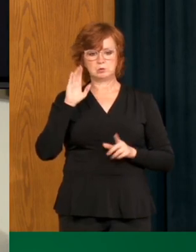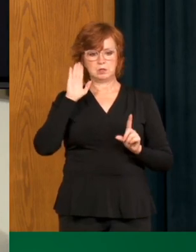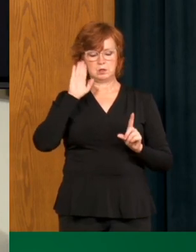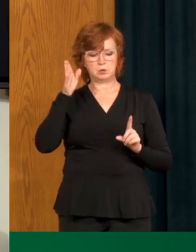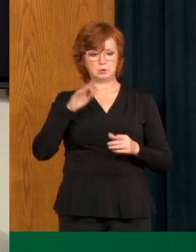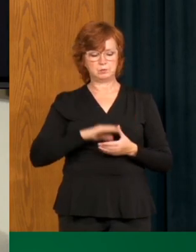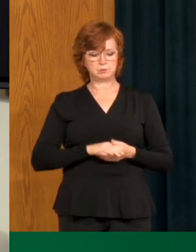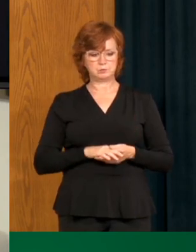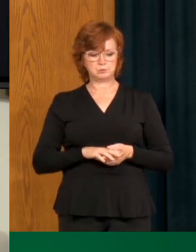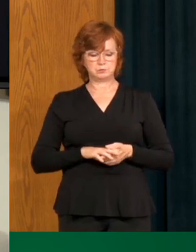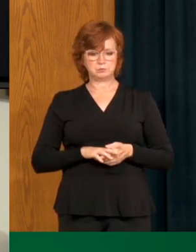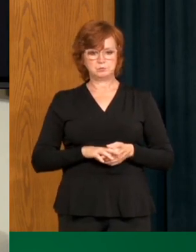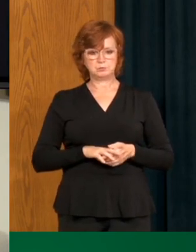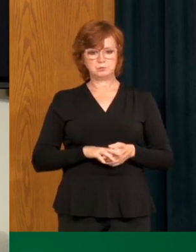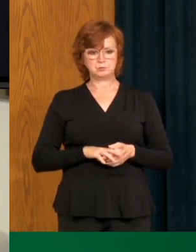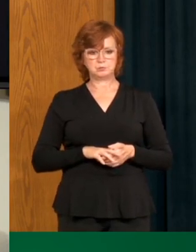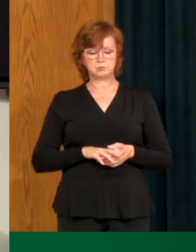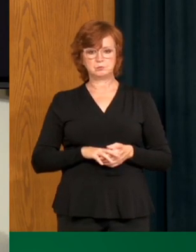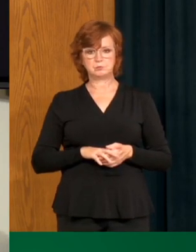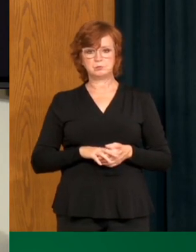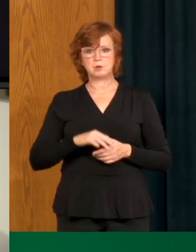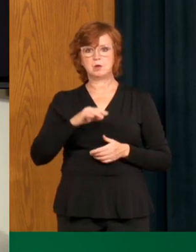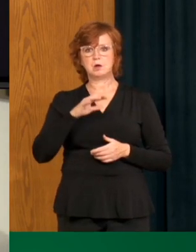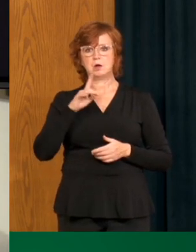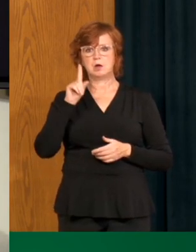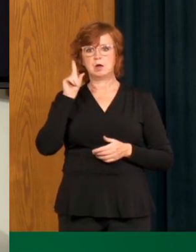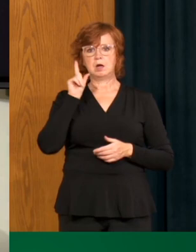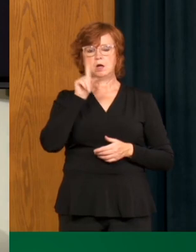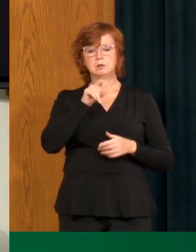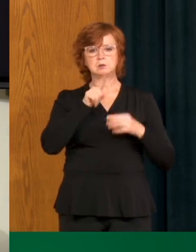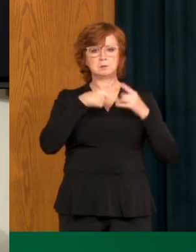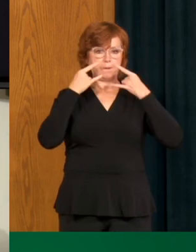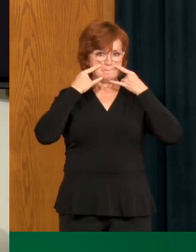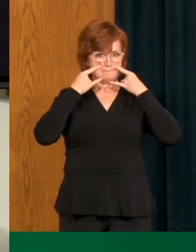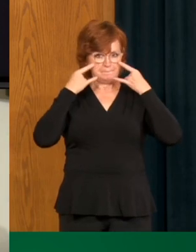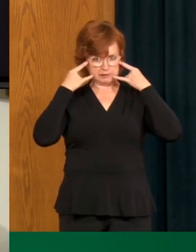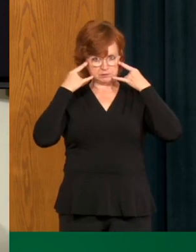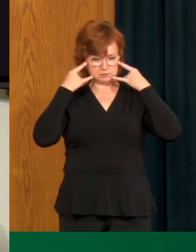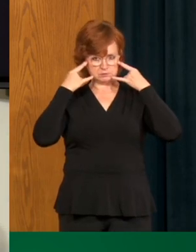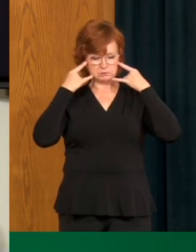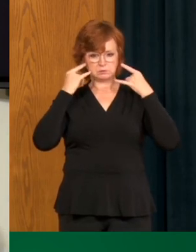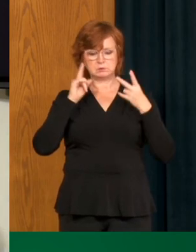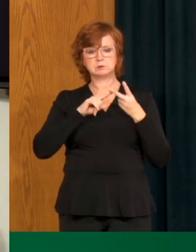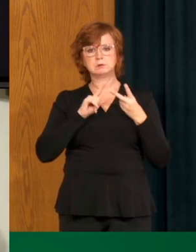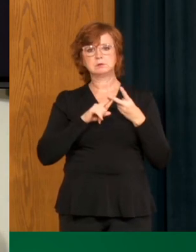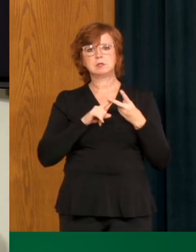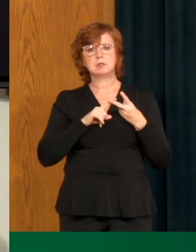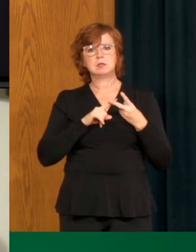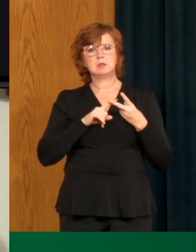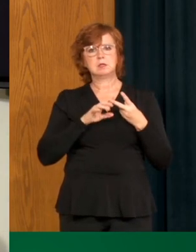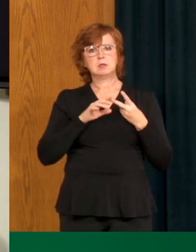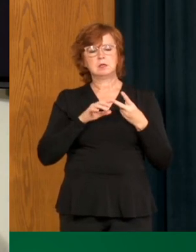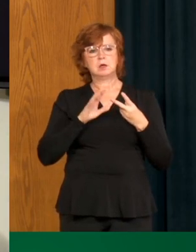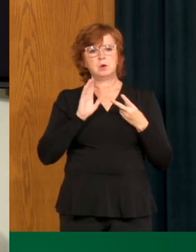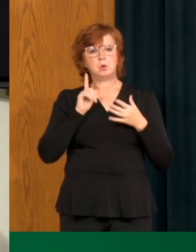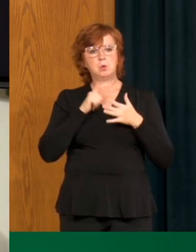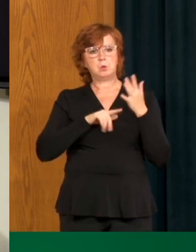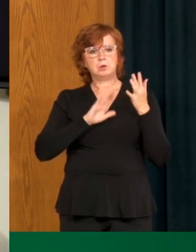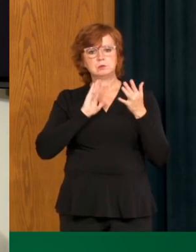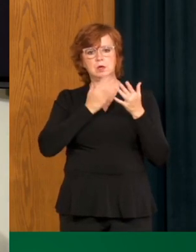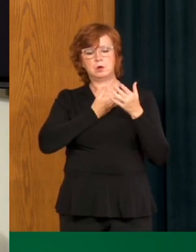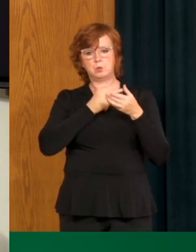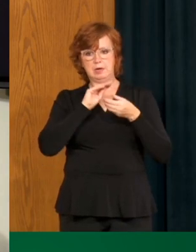Hi, my question is regarding masks, which we heard the premier talk about the possibility of what kind of reproductive number